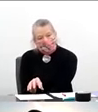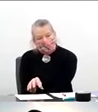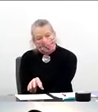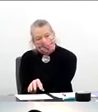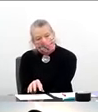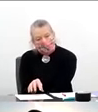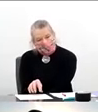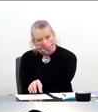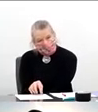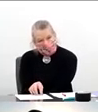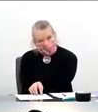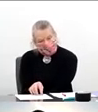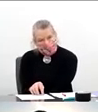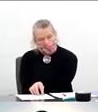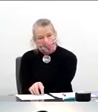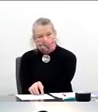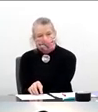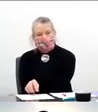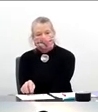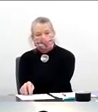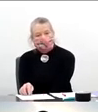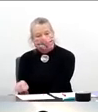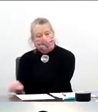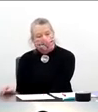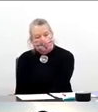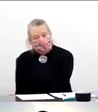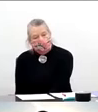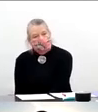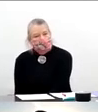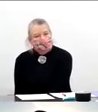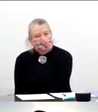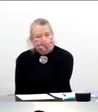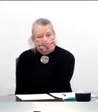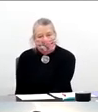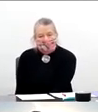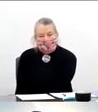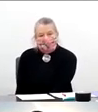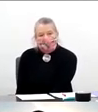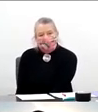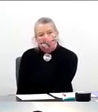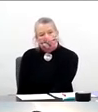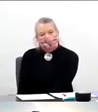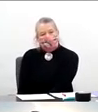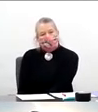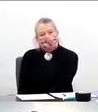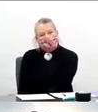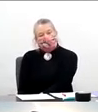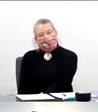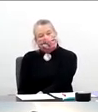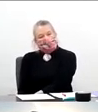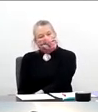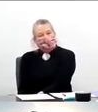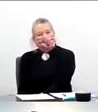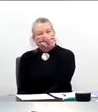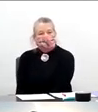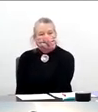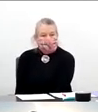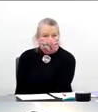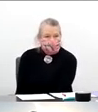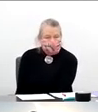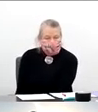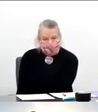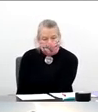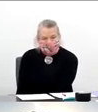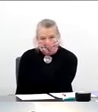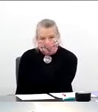the National Science Foundation to NIH in 2008. And he moved to the National Institute of General